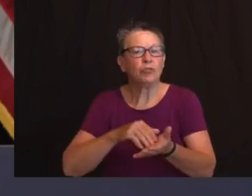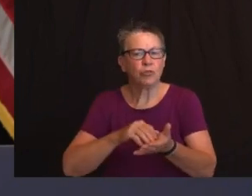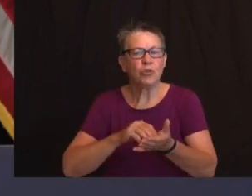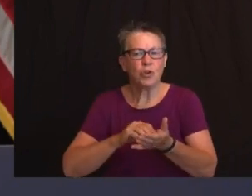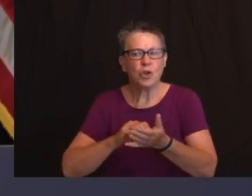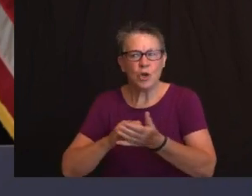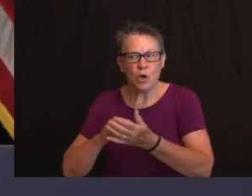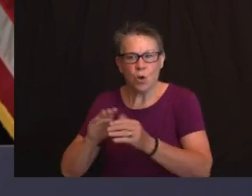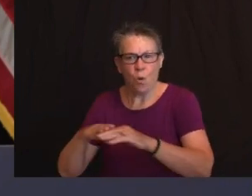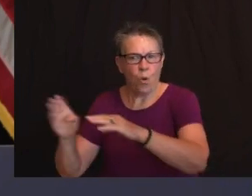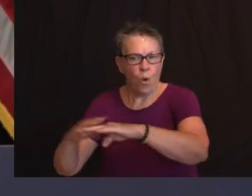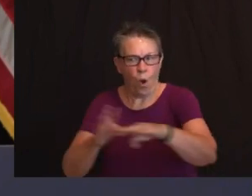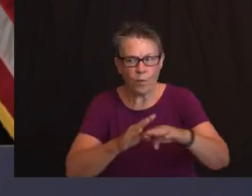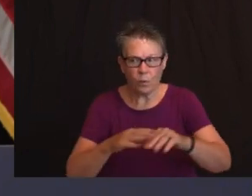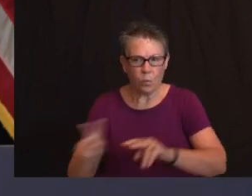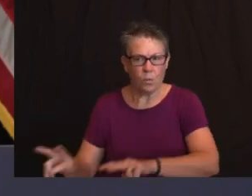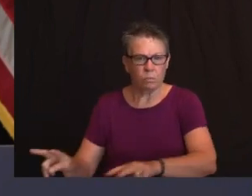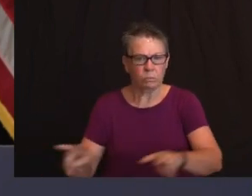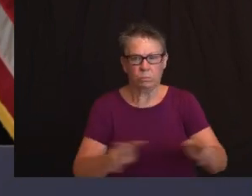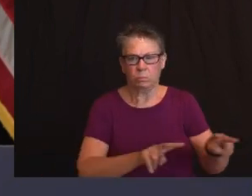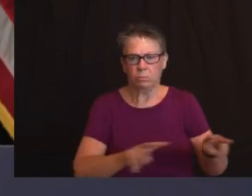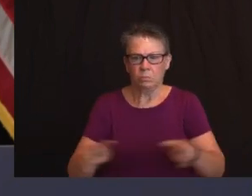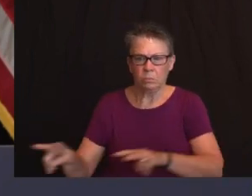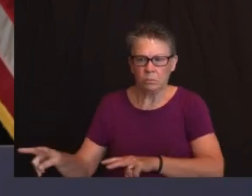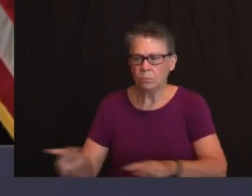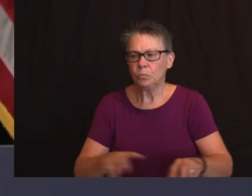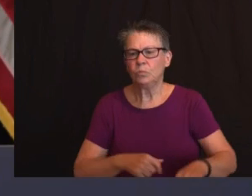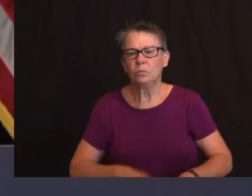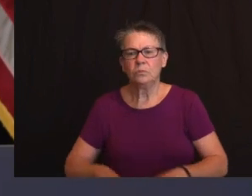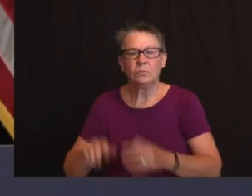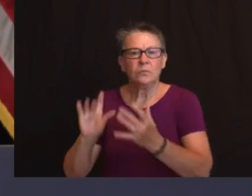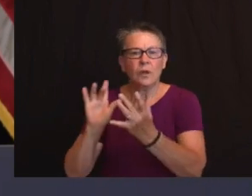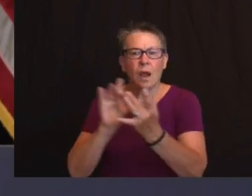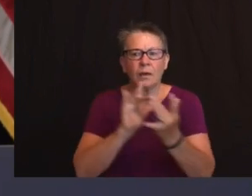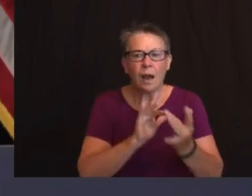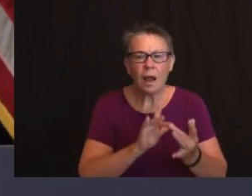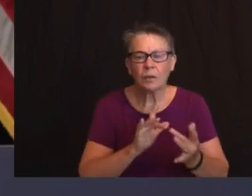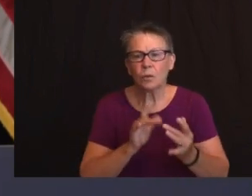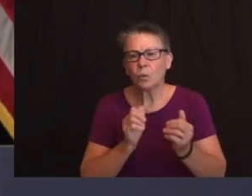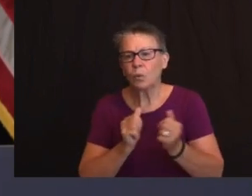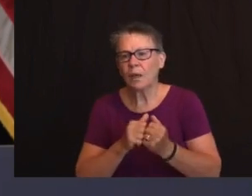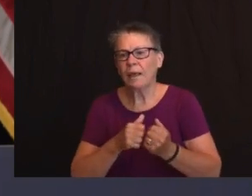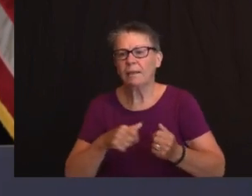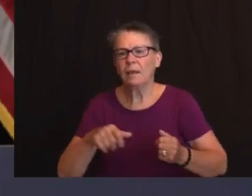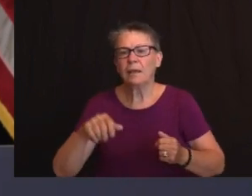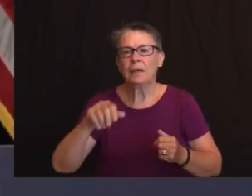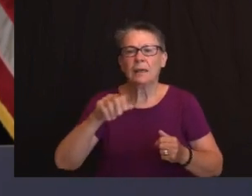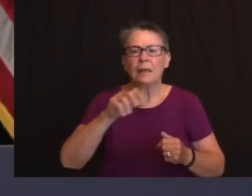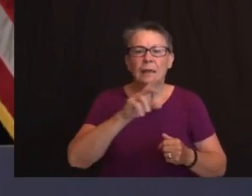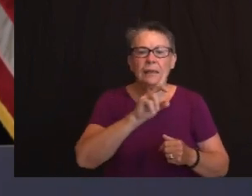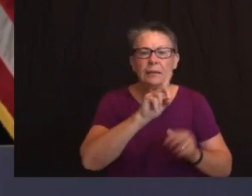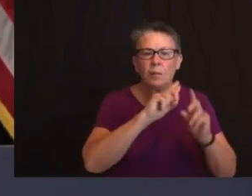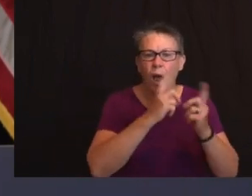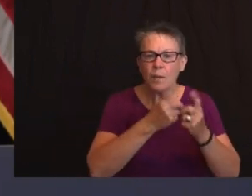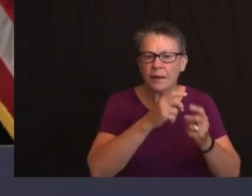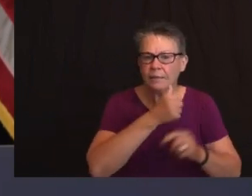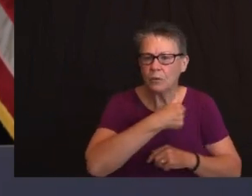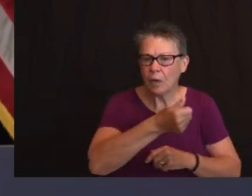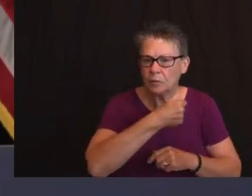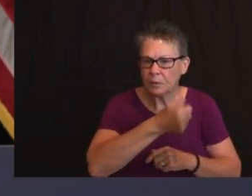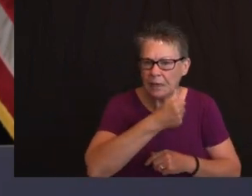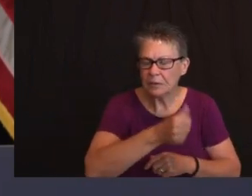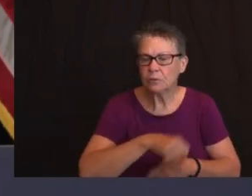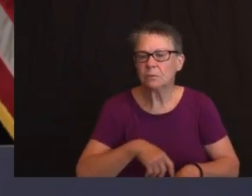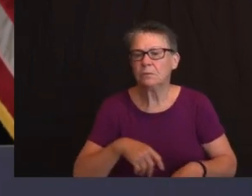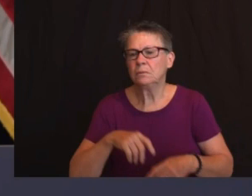both president fear Lee so and in contact with Commissioner Gutierrez Gacchetti on DOT from clearing drainage areas making